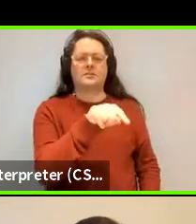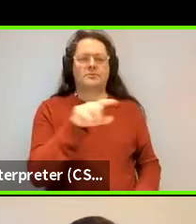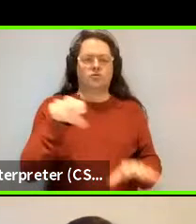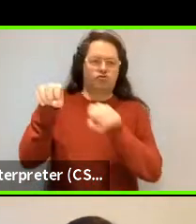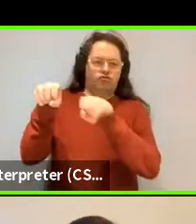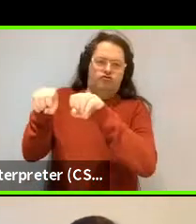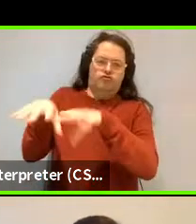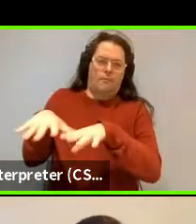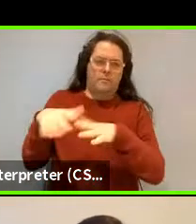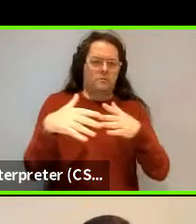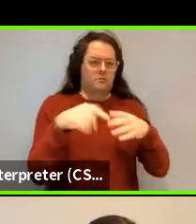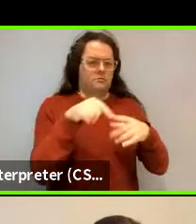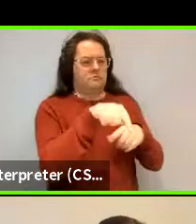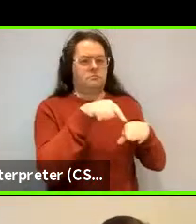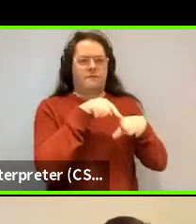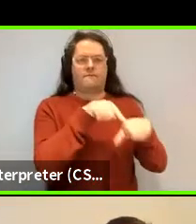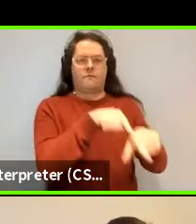meaning.